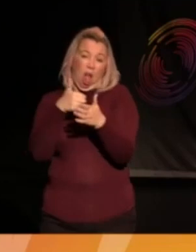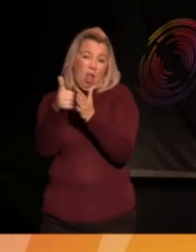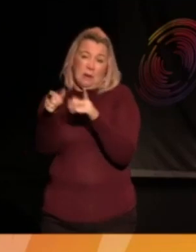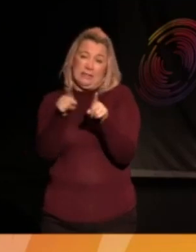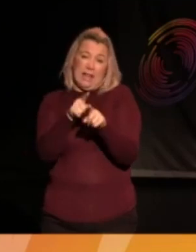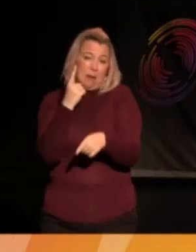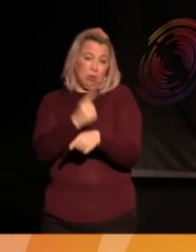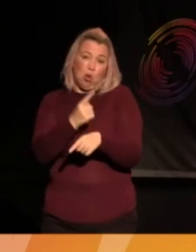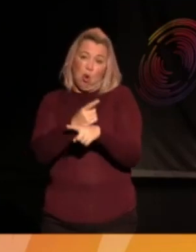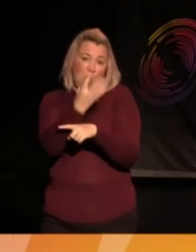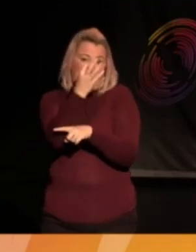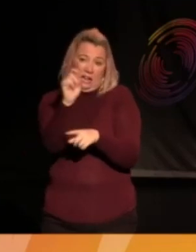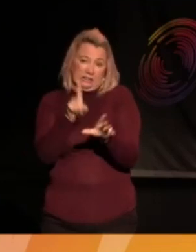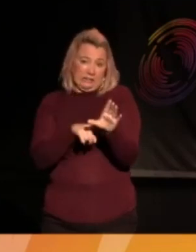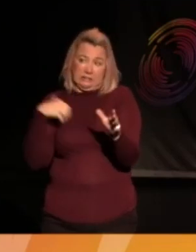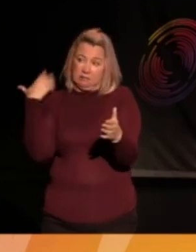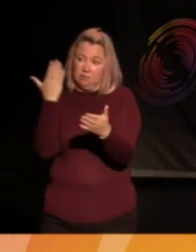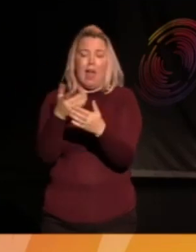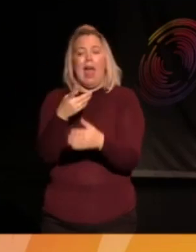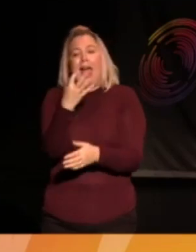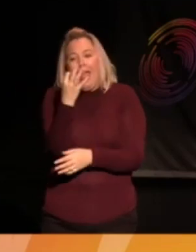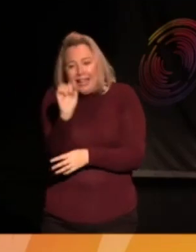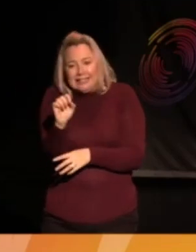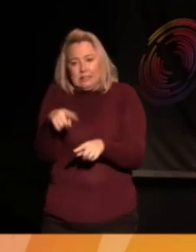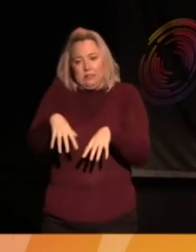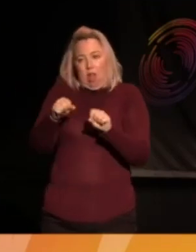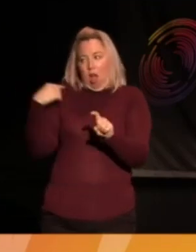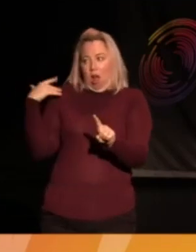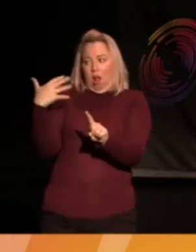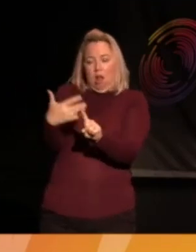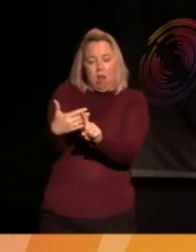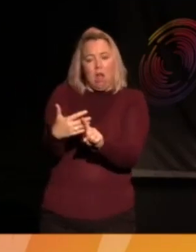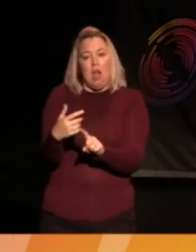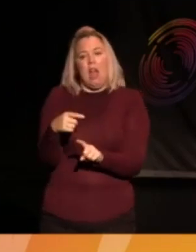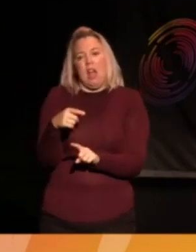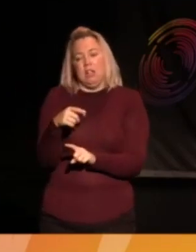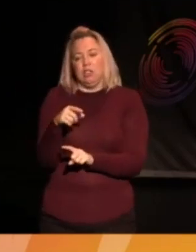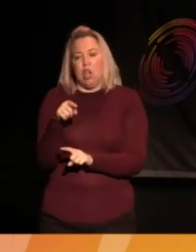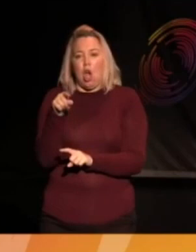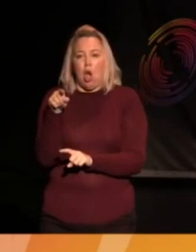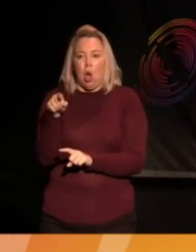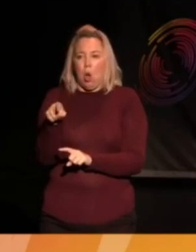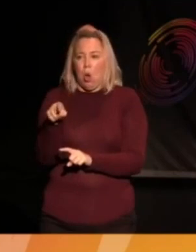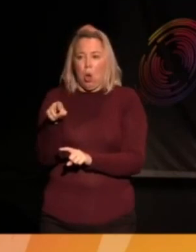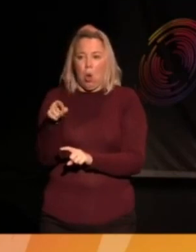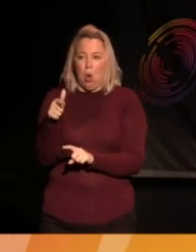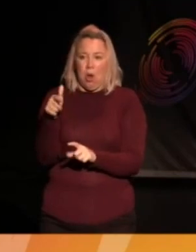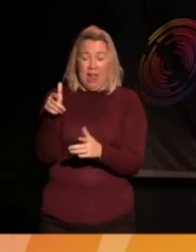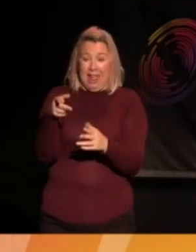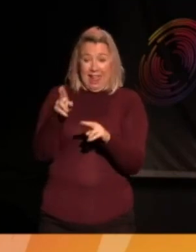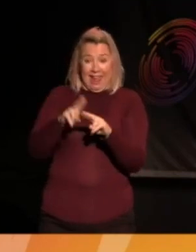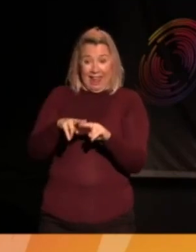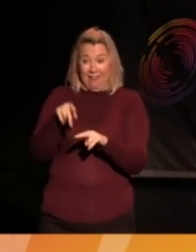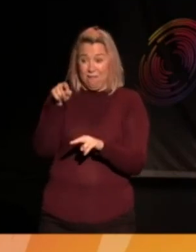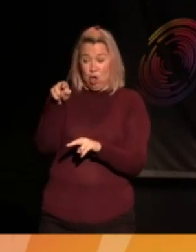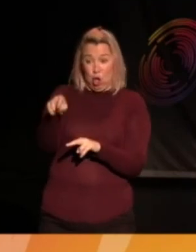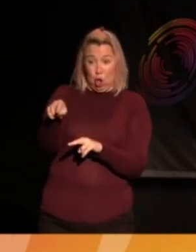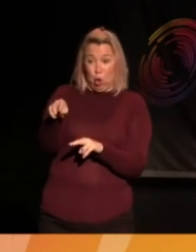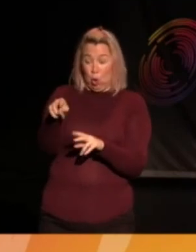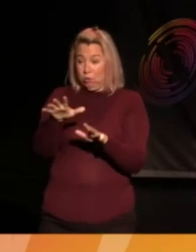doesn't. You leave buses to the market in this city and what happens? You end up with no services and bus fares that cost four pounds.